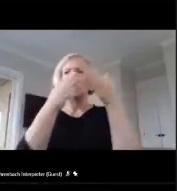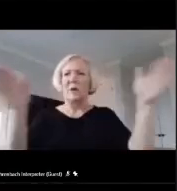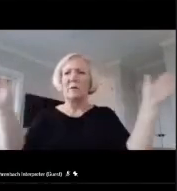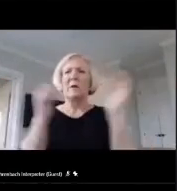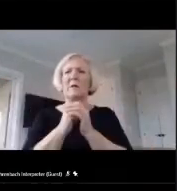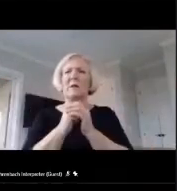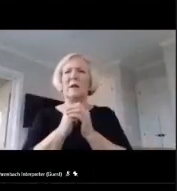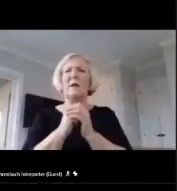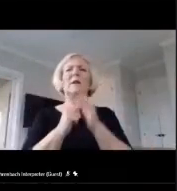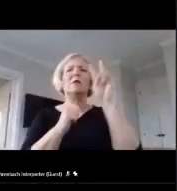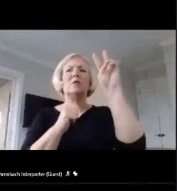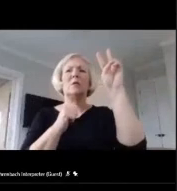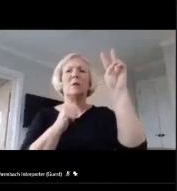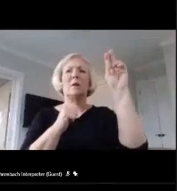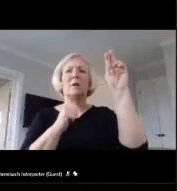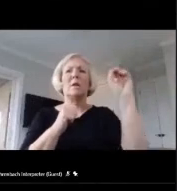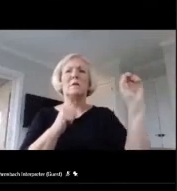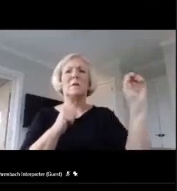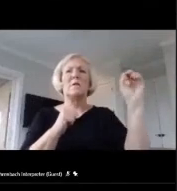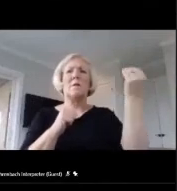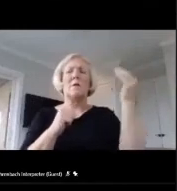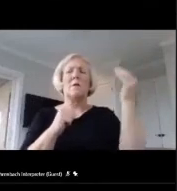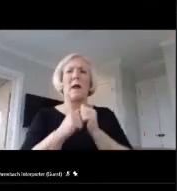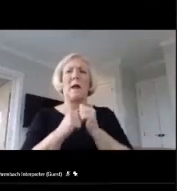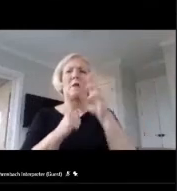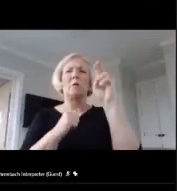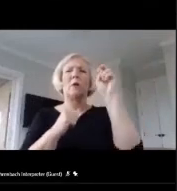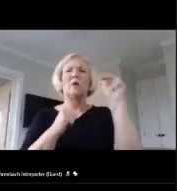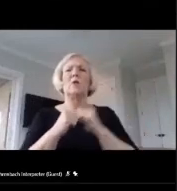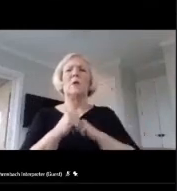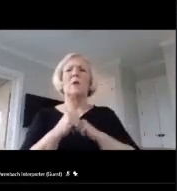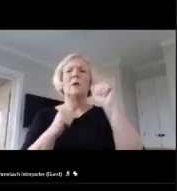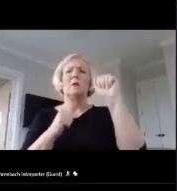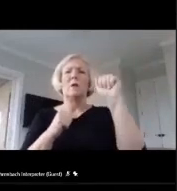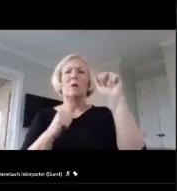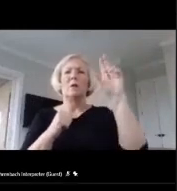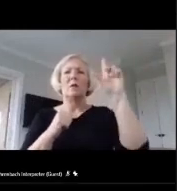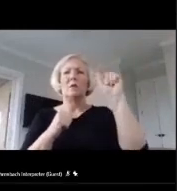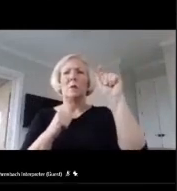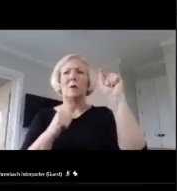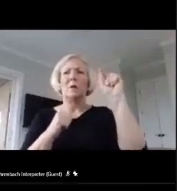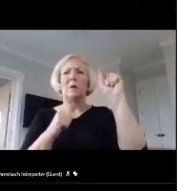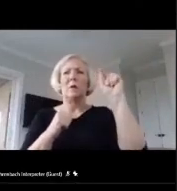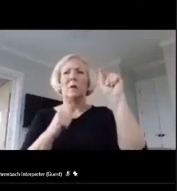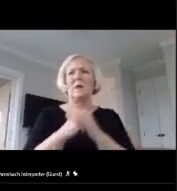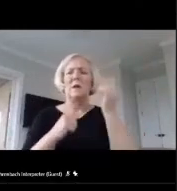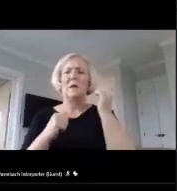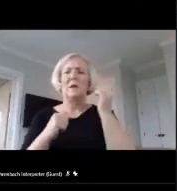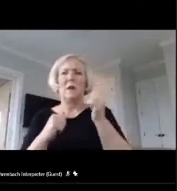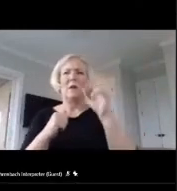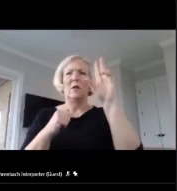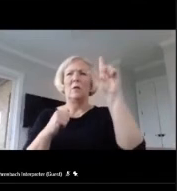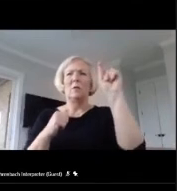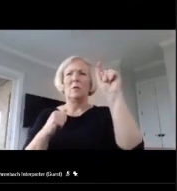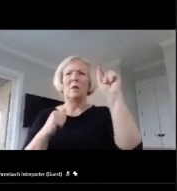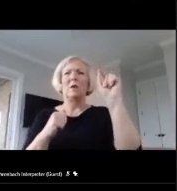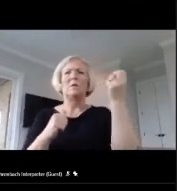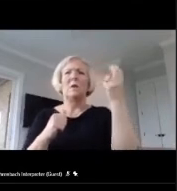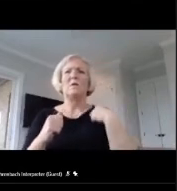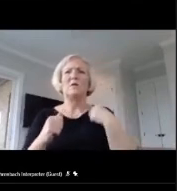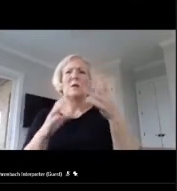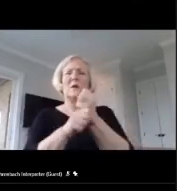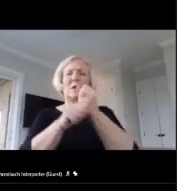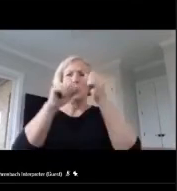her certification while working as a mathematics interventionist. In 2012, Suzanne received the Presidential Award for Excellence in